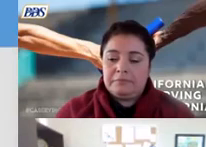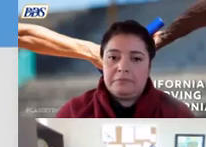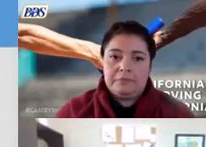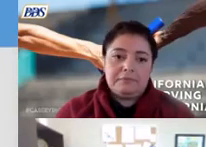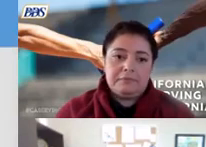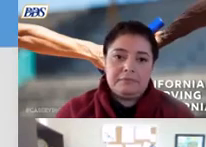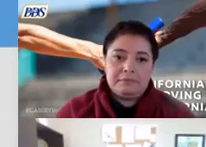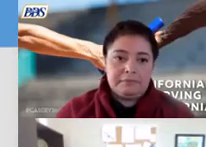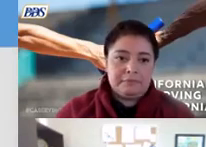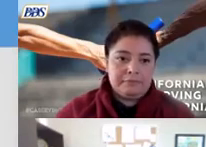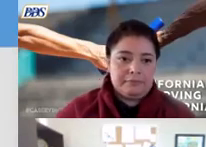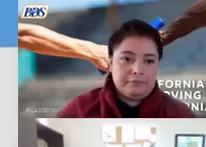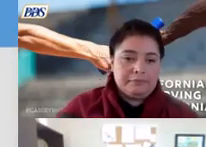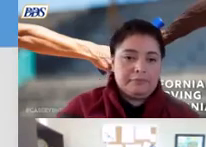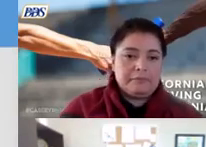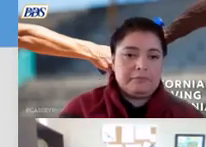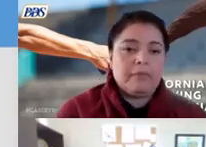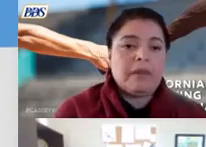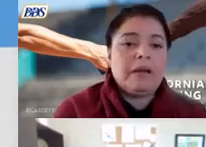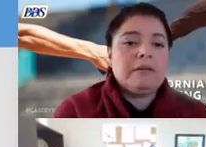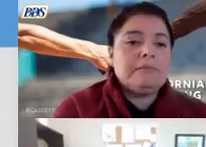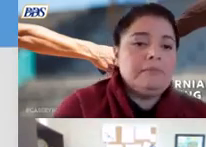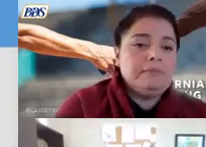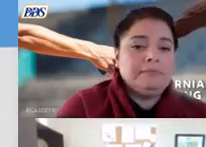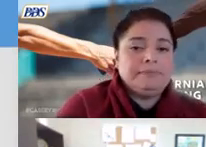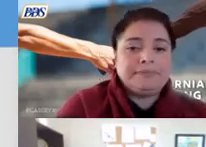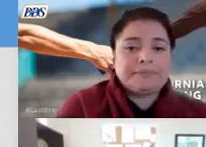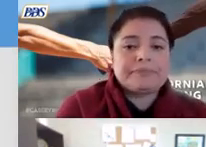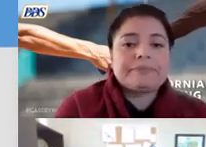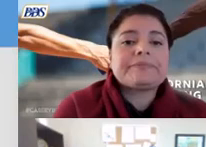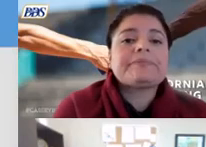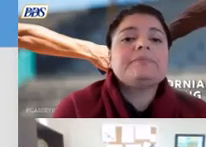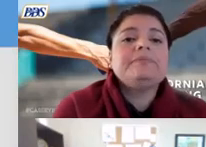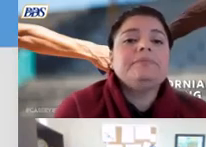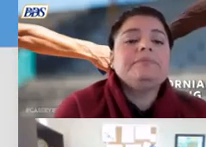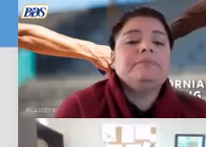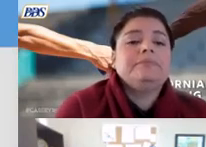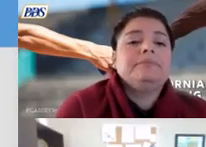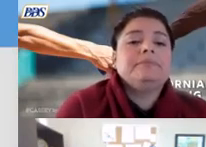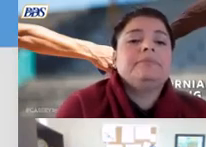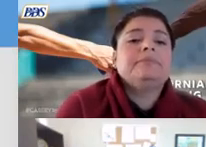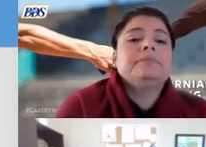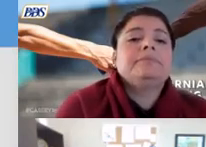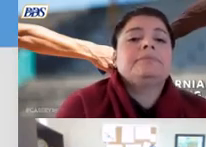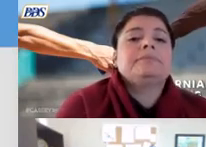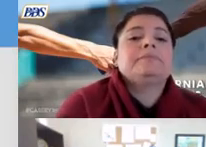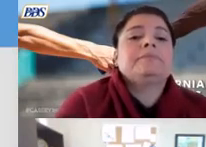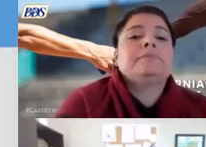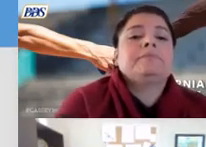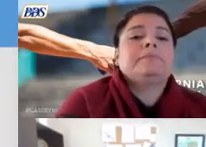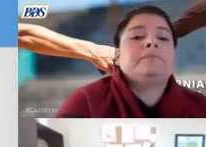california regional center spent its purchase of service budget during that prior fiscal year we spent